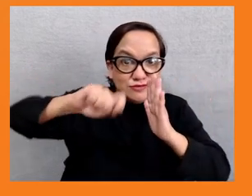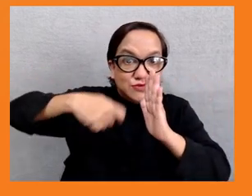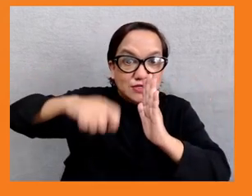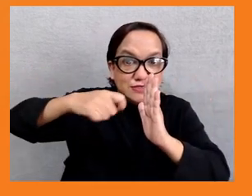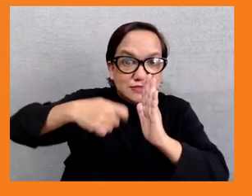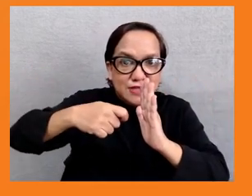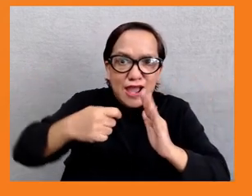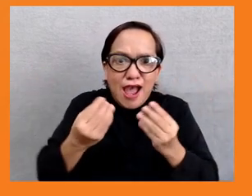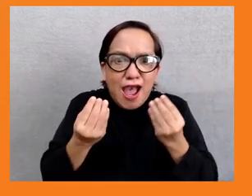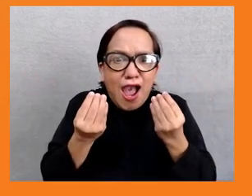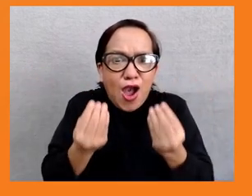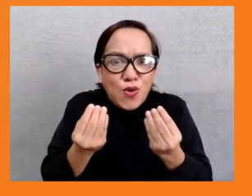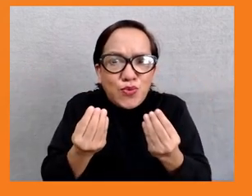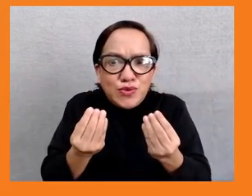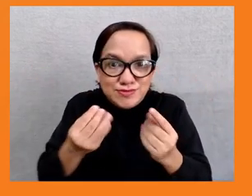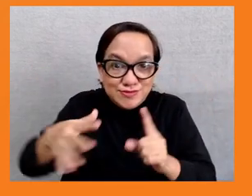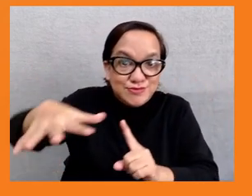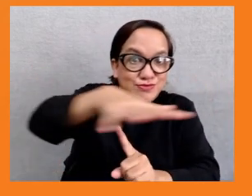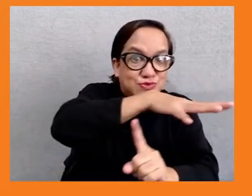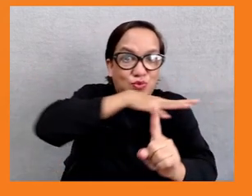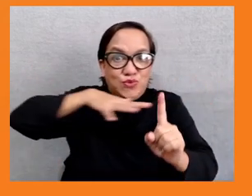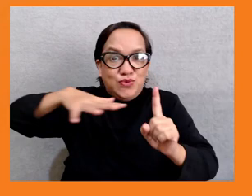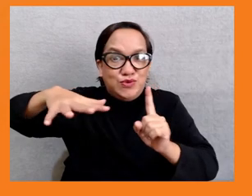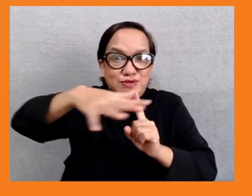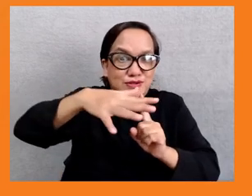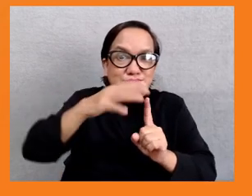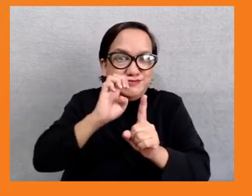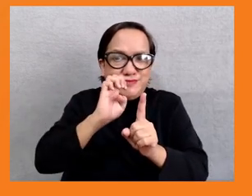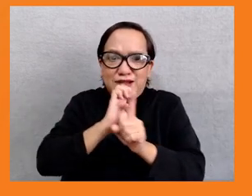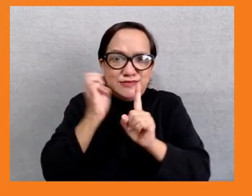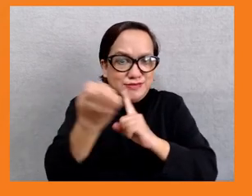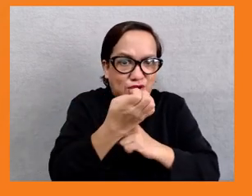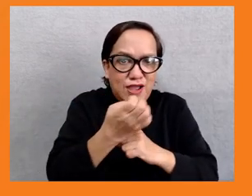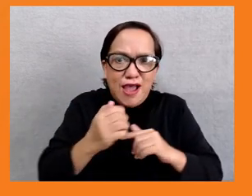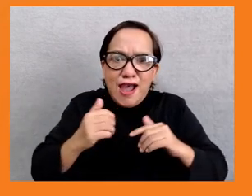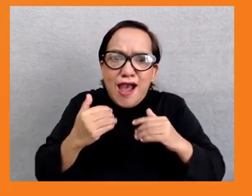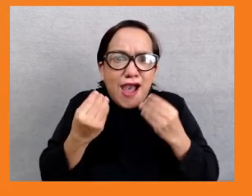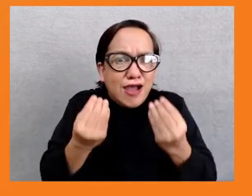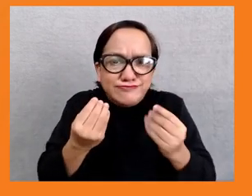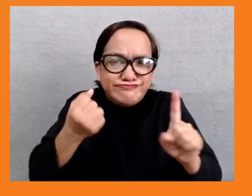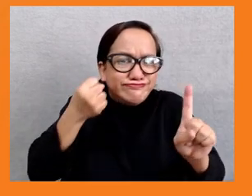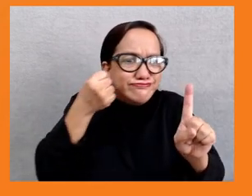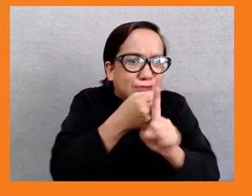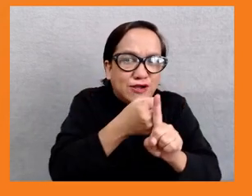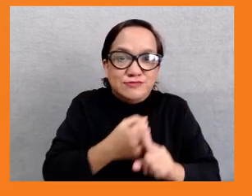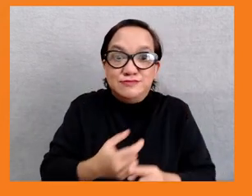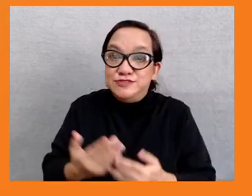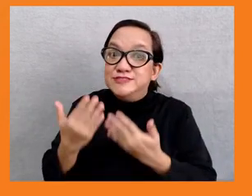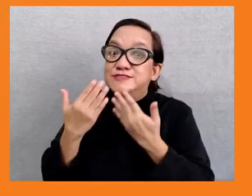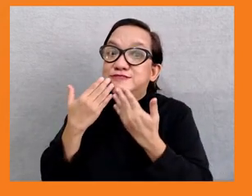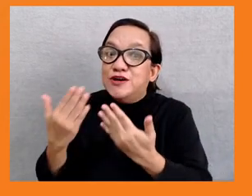around the region. I'm forever grateful personally for the help that I got from the CSOs in this regard.